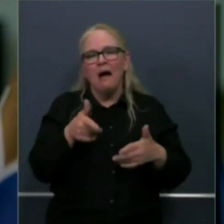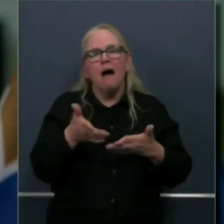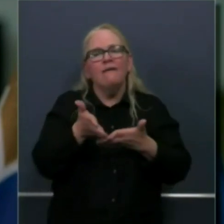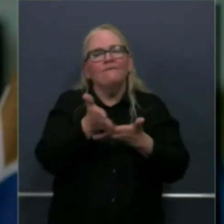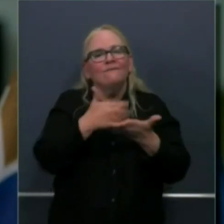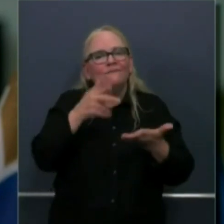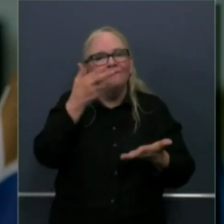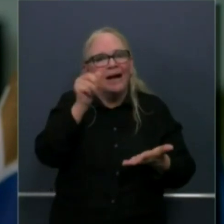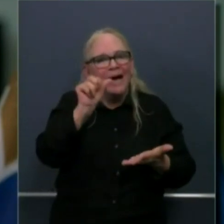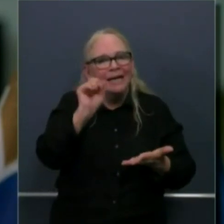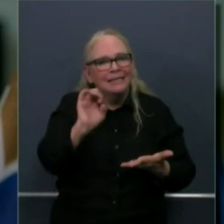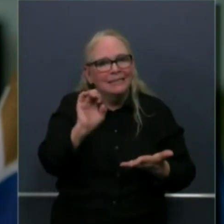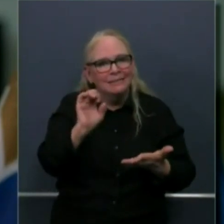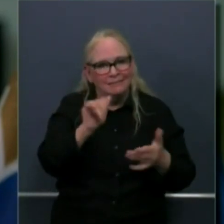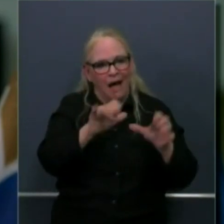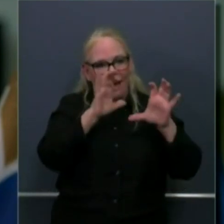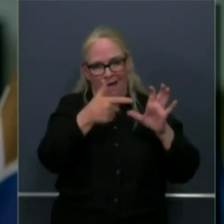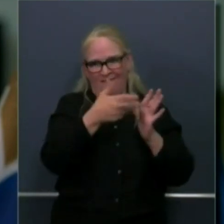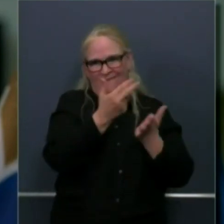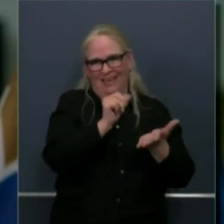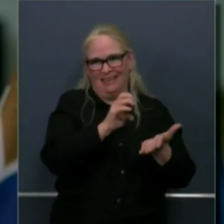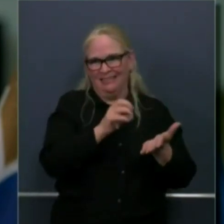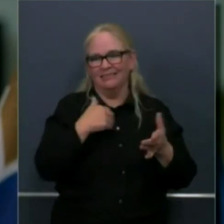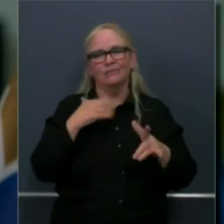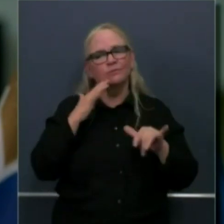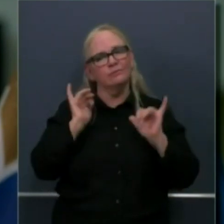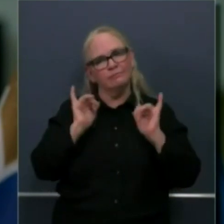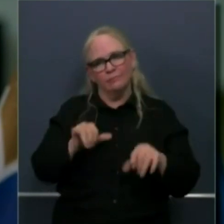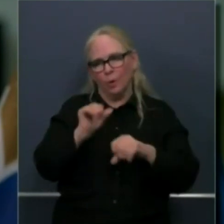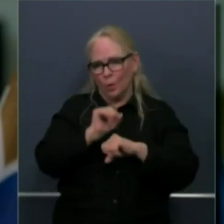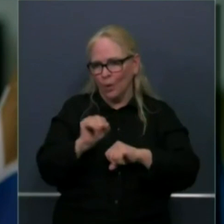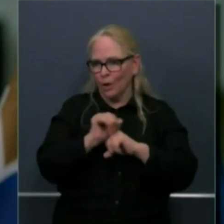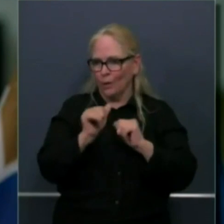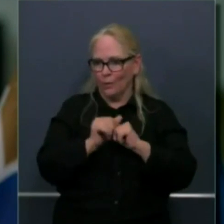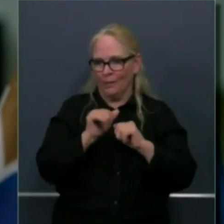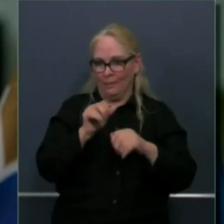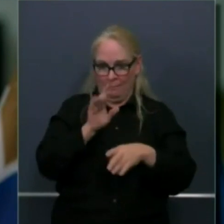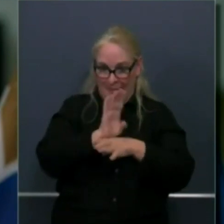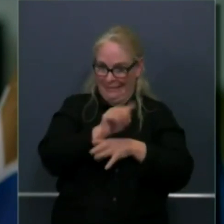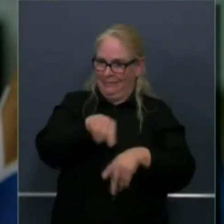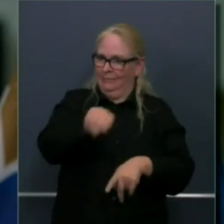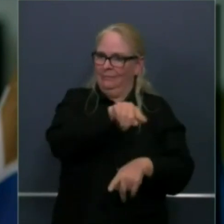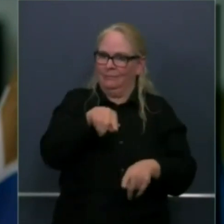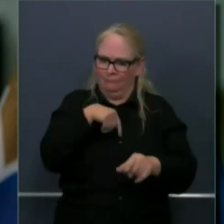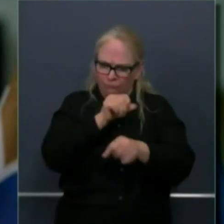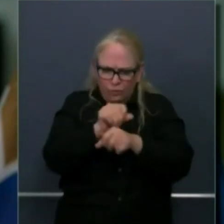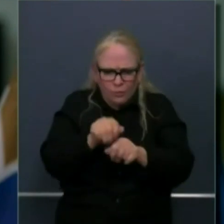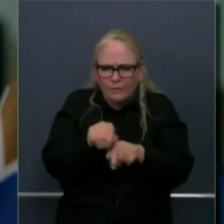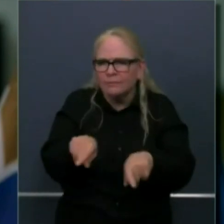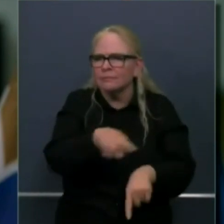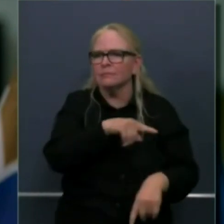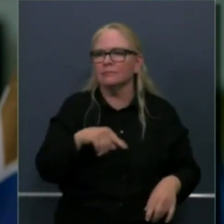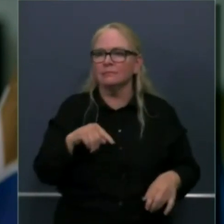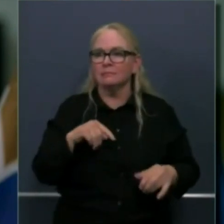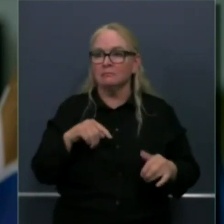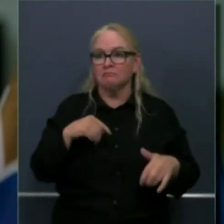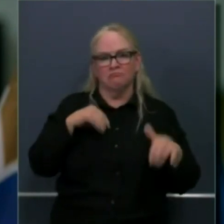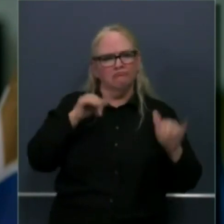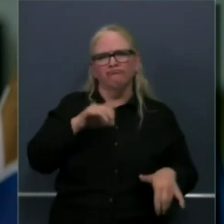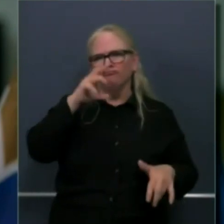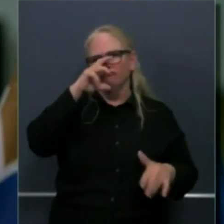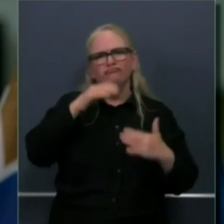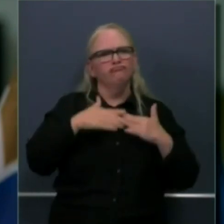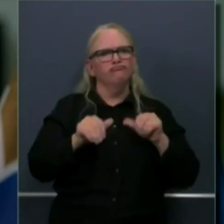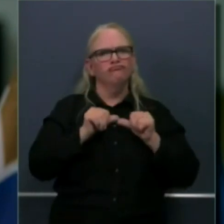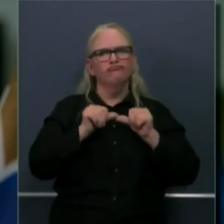to work with the industry. Because one thing I know, the guidelines we put out today are not static. That we recognize that we're going to